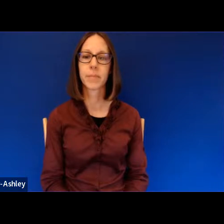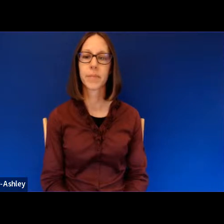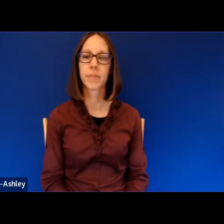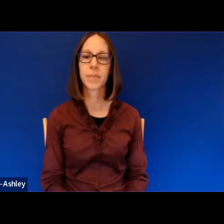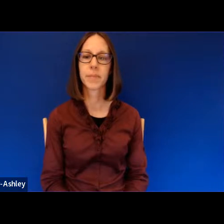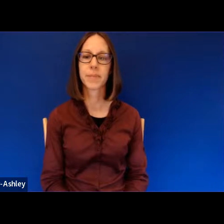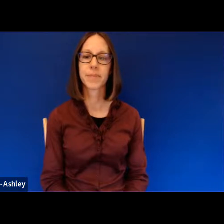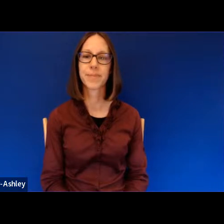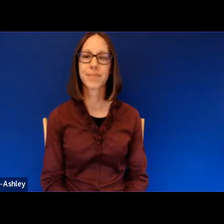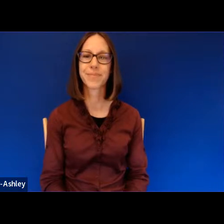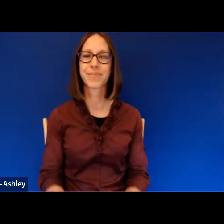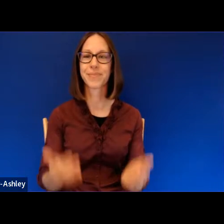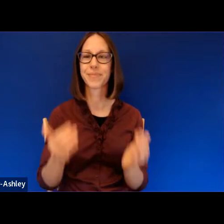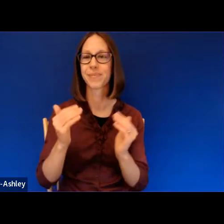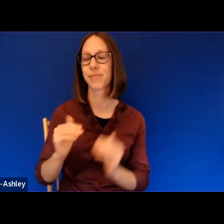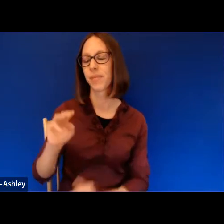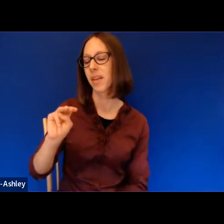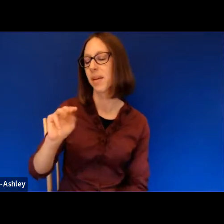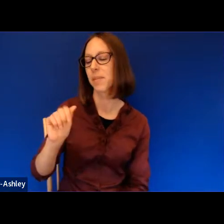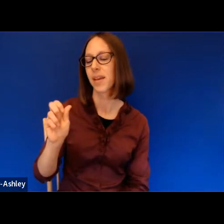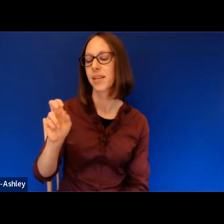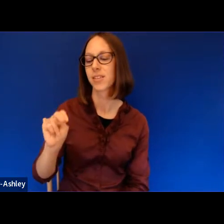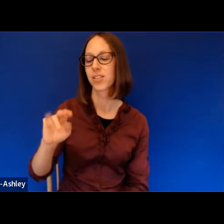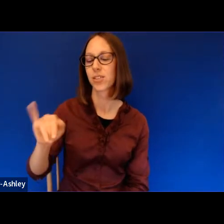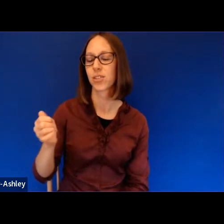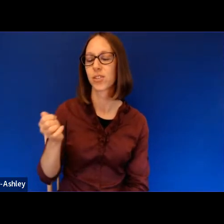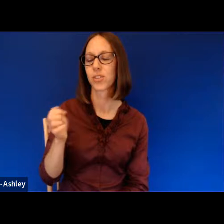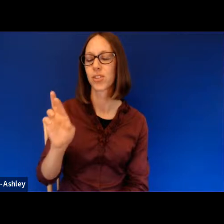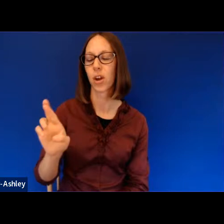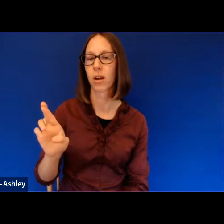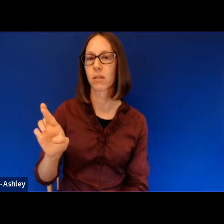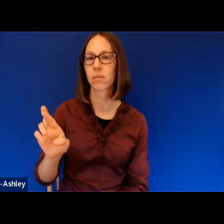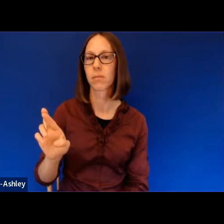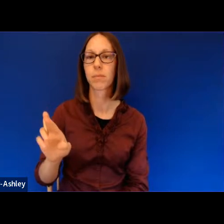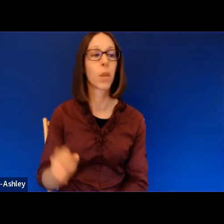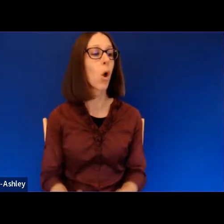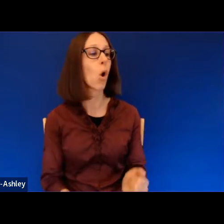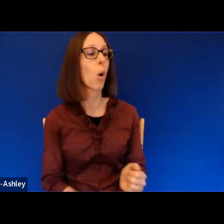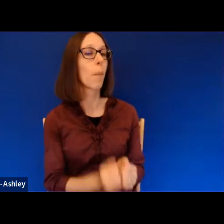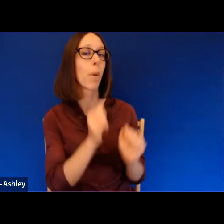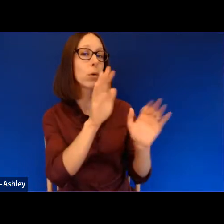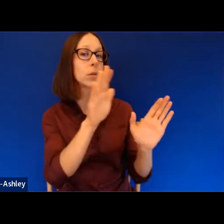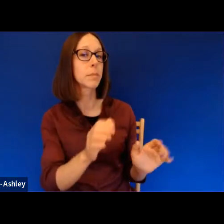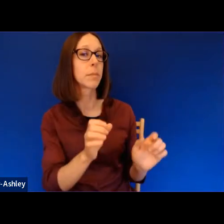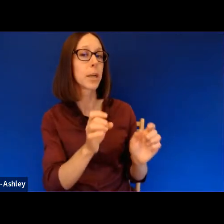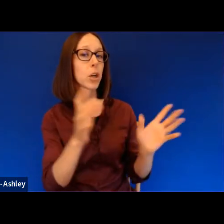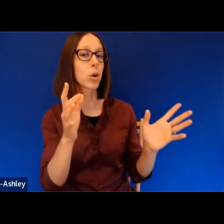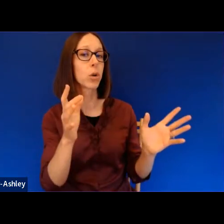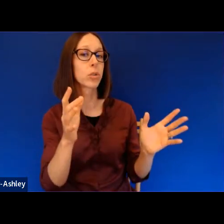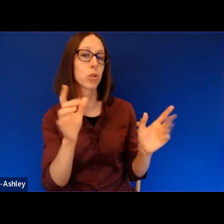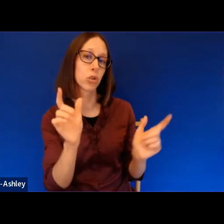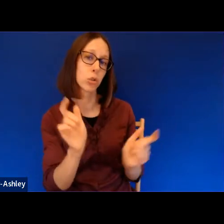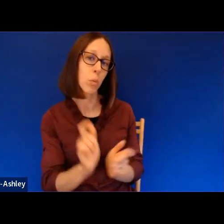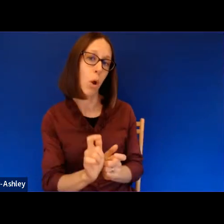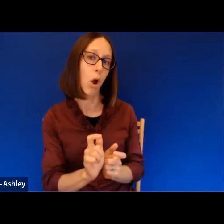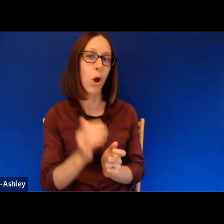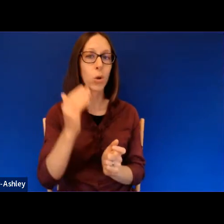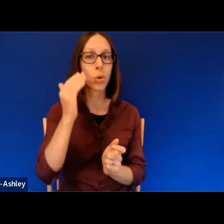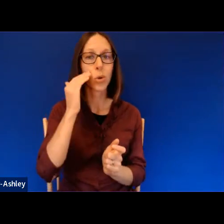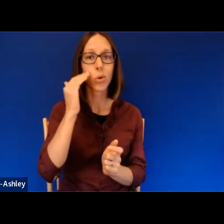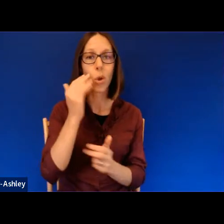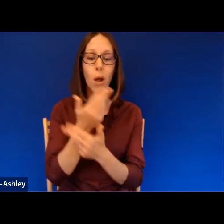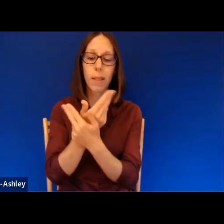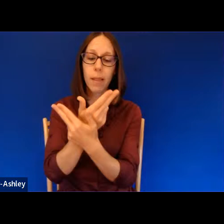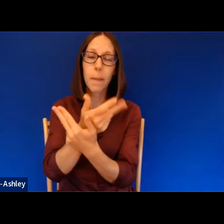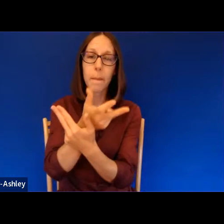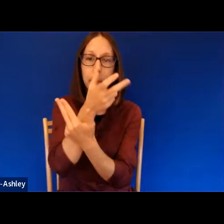Mason Jar Most miracles be small, lightning bugs flicking off and on in the dusk before